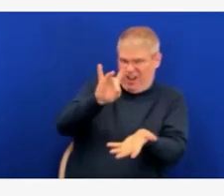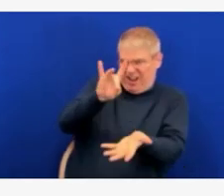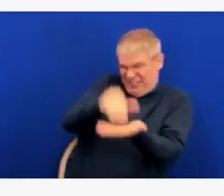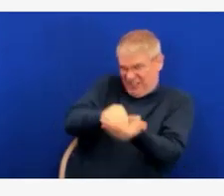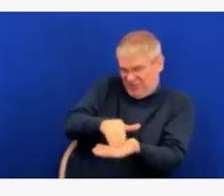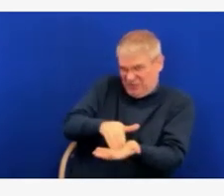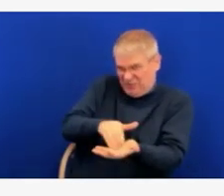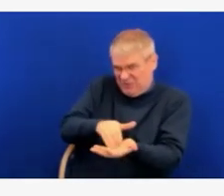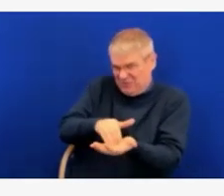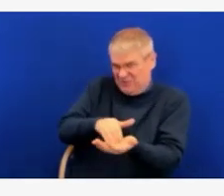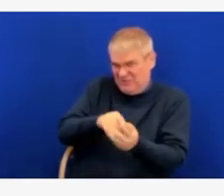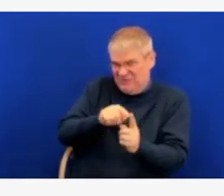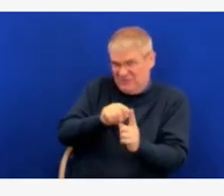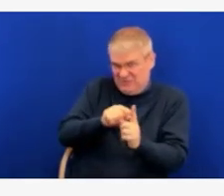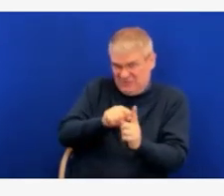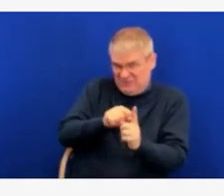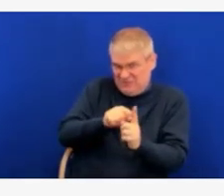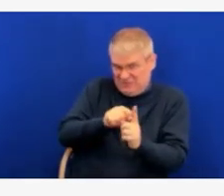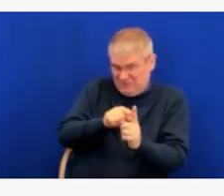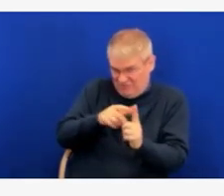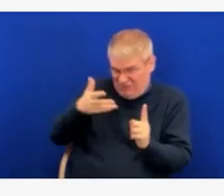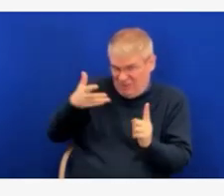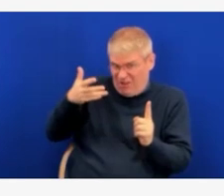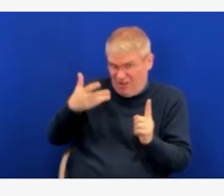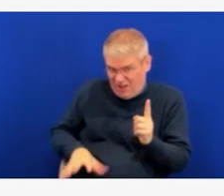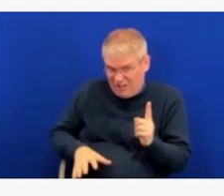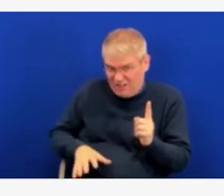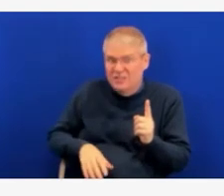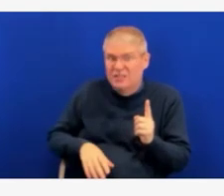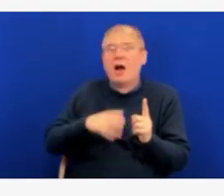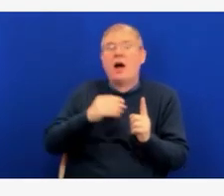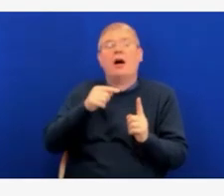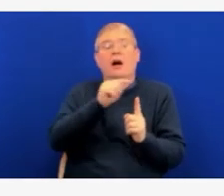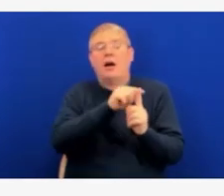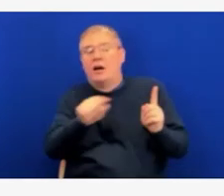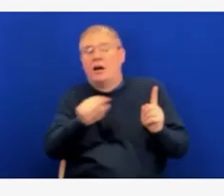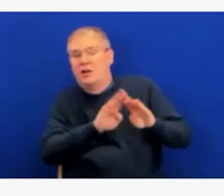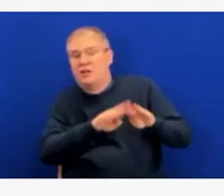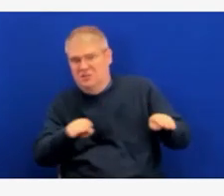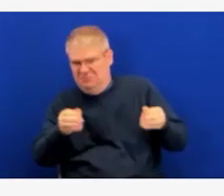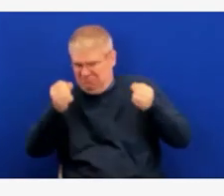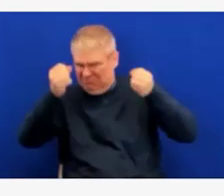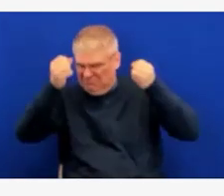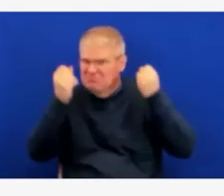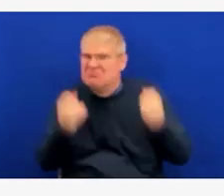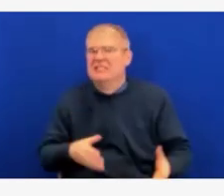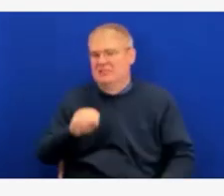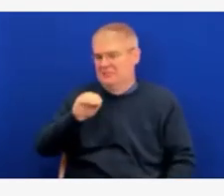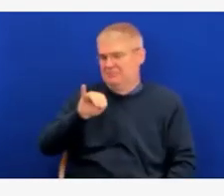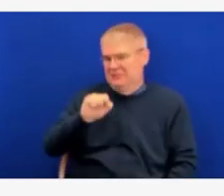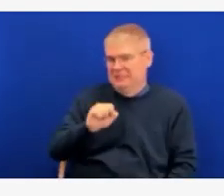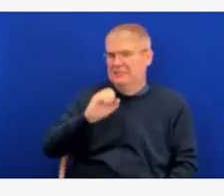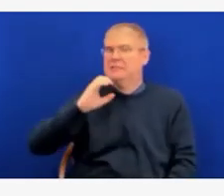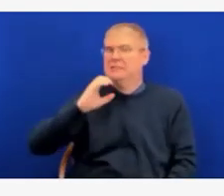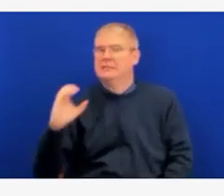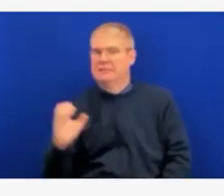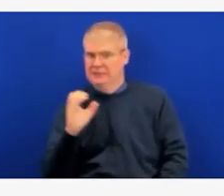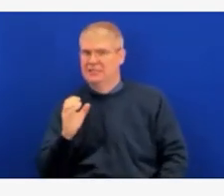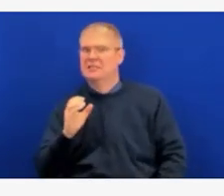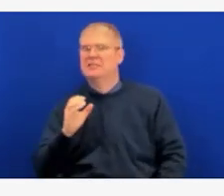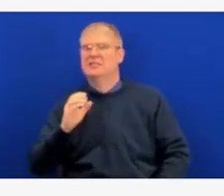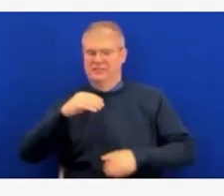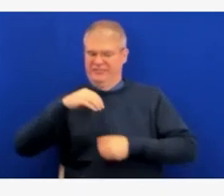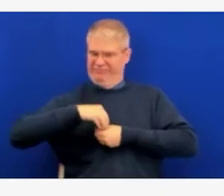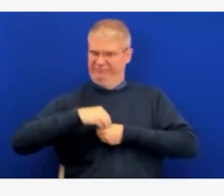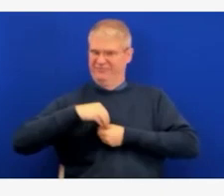discussed already. And this, again, is a kind of severe multisystem inflammatory disease that can make children very sick in the few